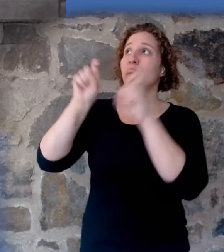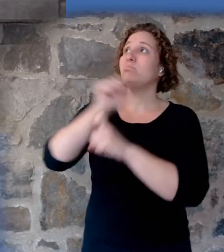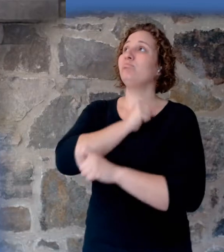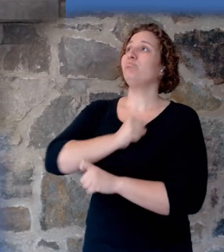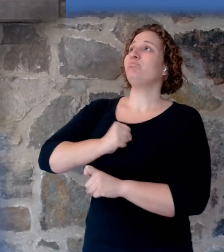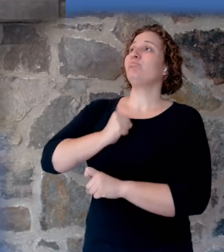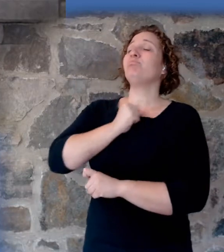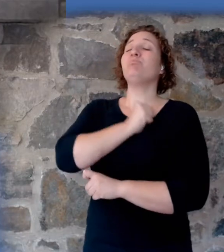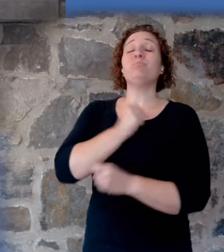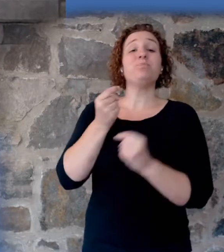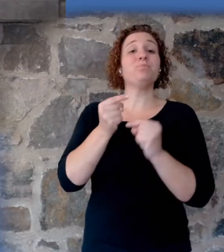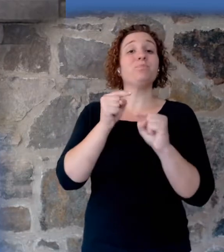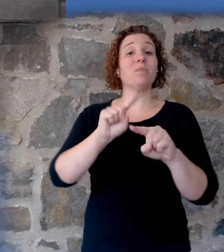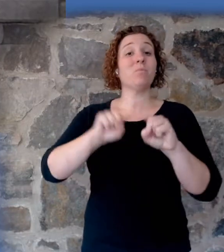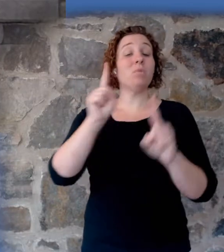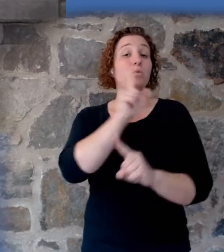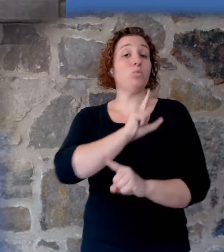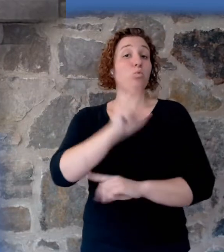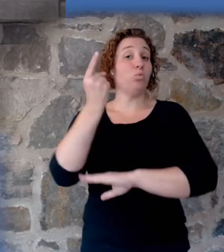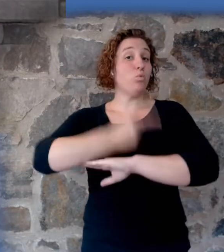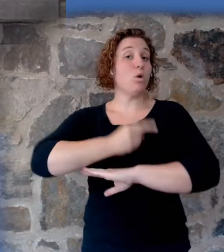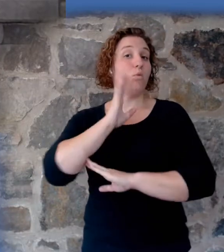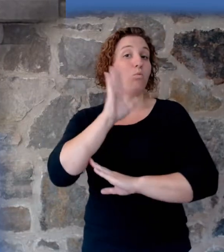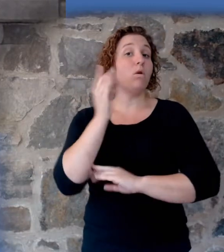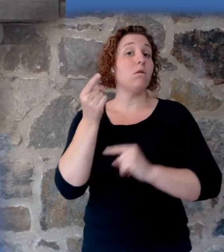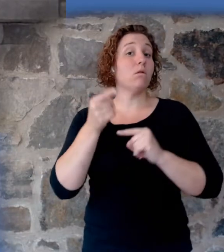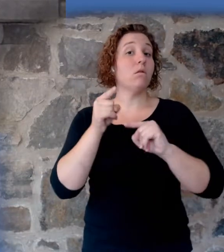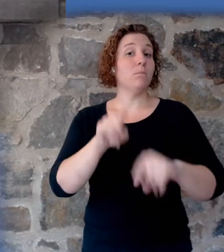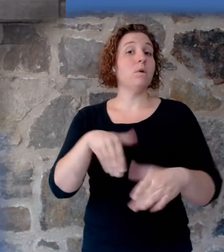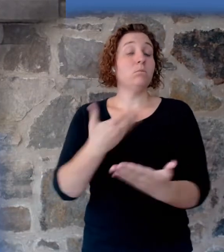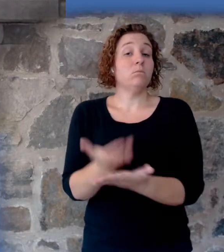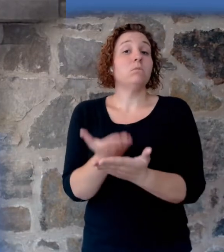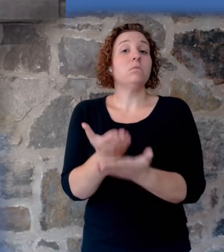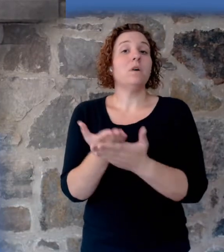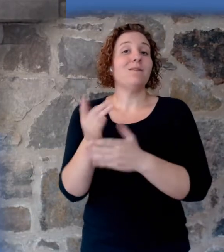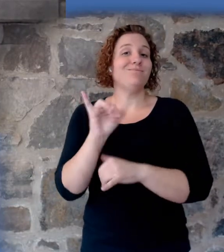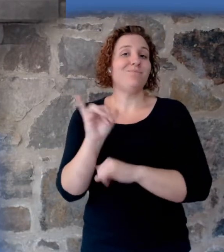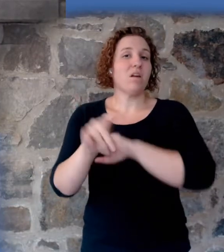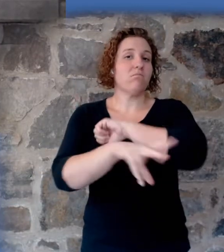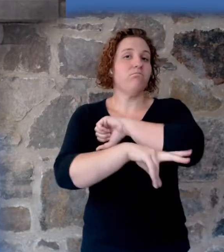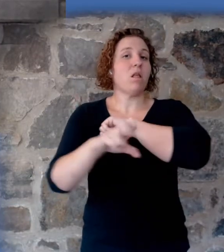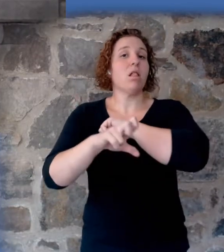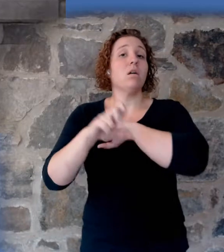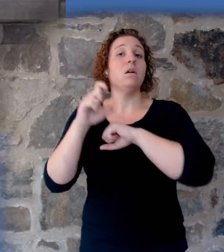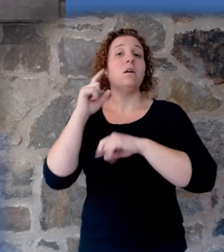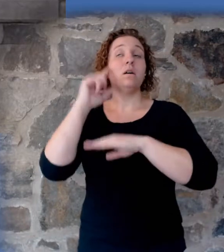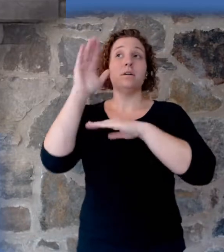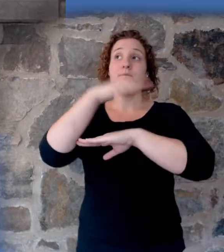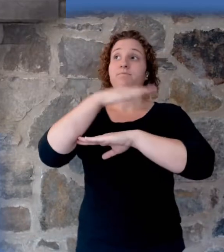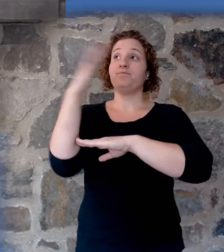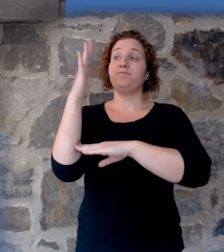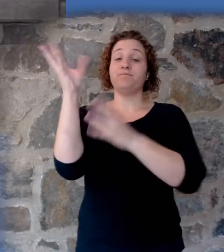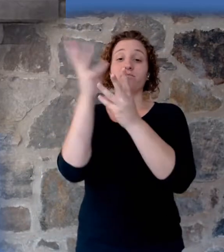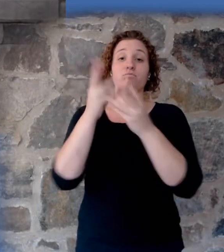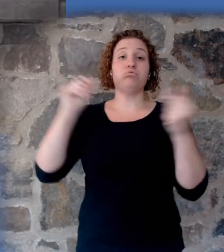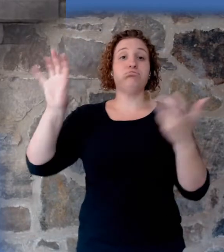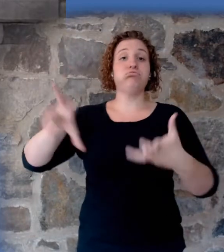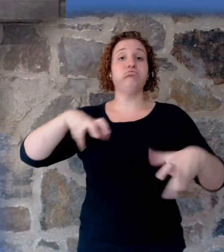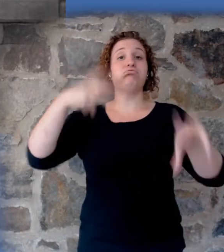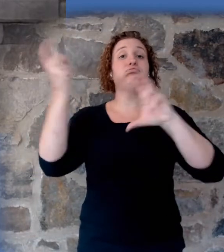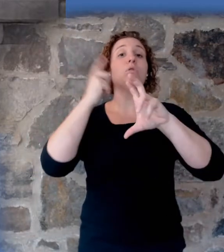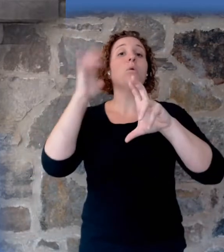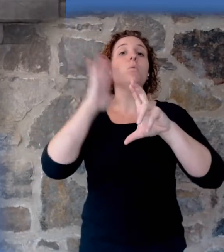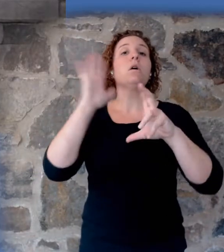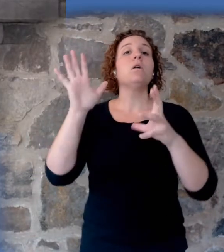will come as a thief in the night, in which the heavens shall pass away with a great noise, the elements shall melt with a